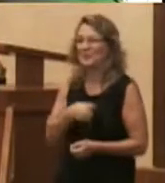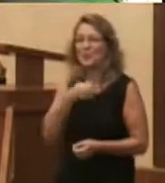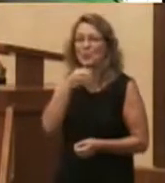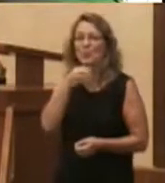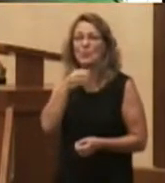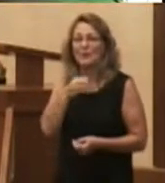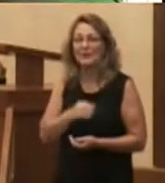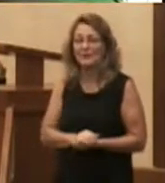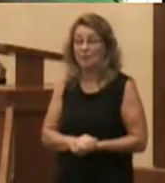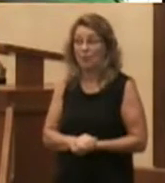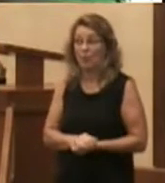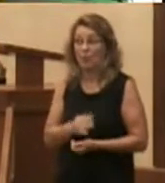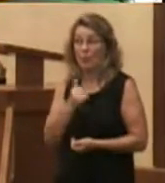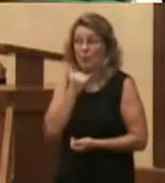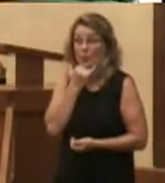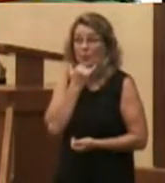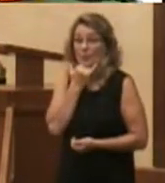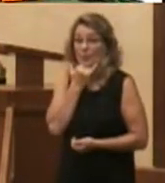Uh-oh.